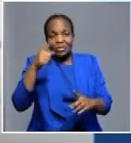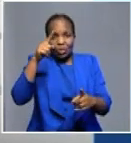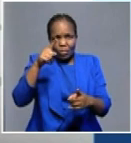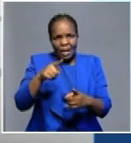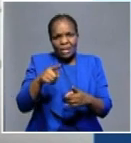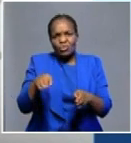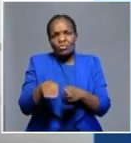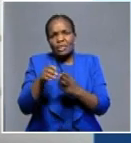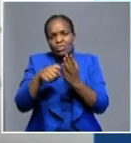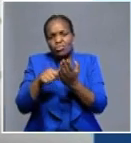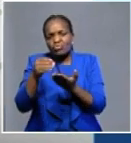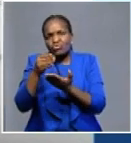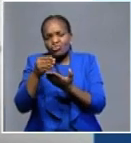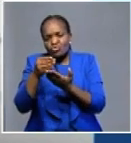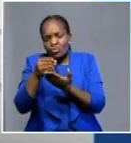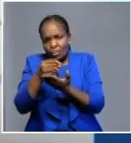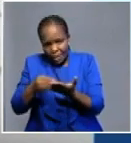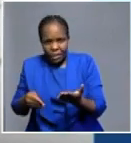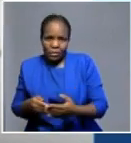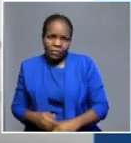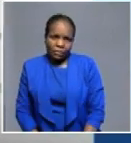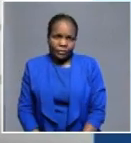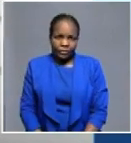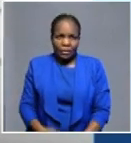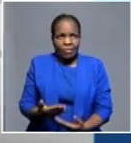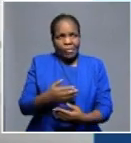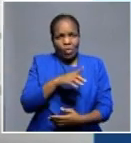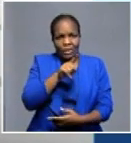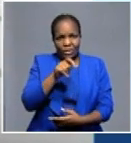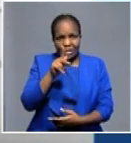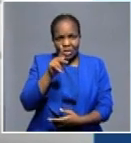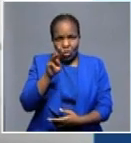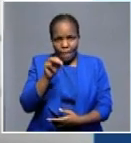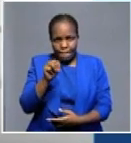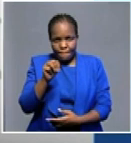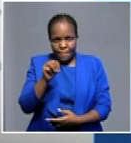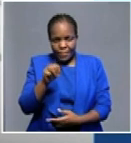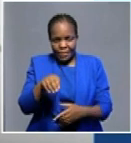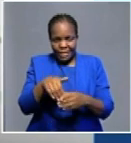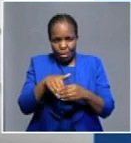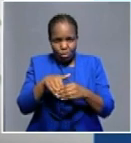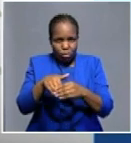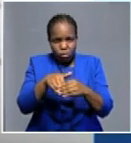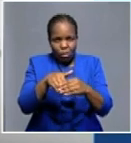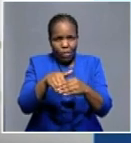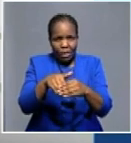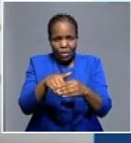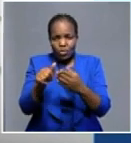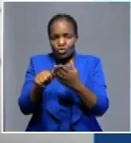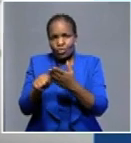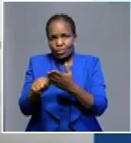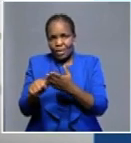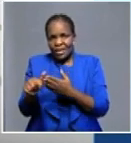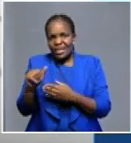half. If they traveled 1,000 kilometers, then the operators can only pay for 500